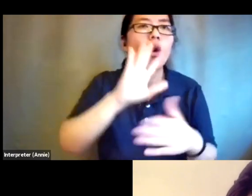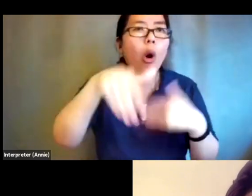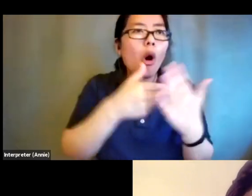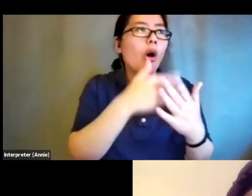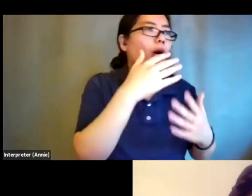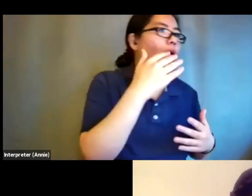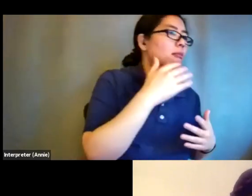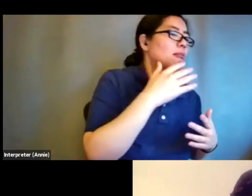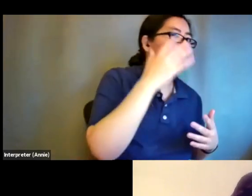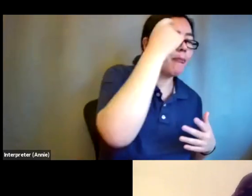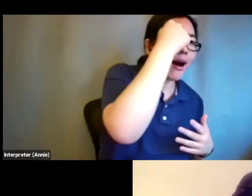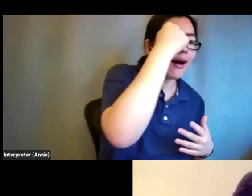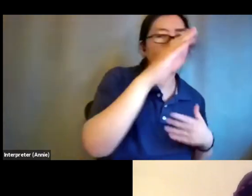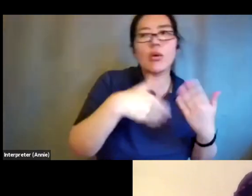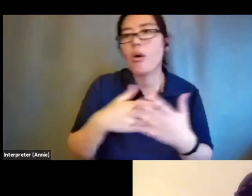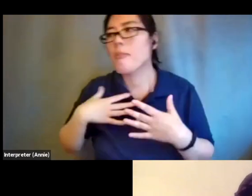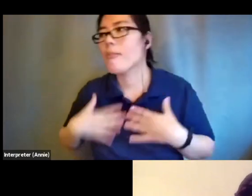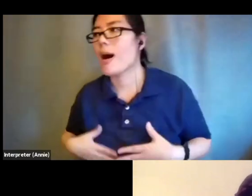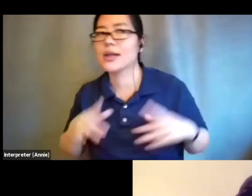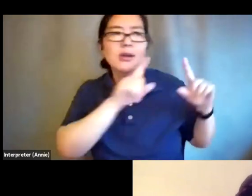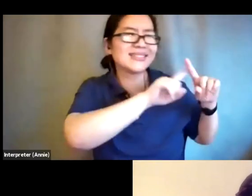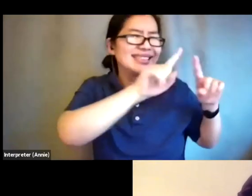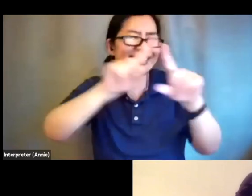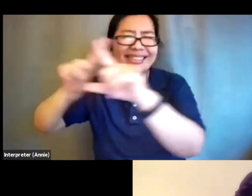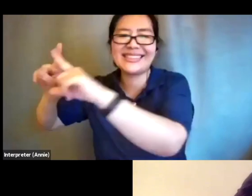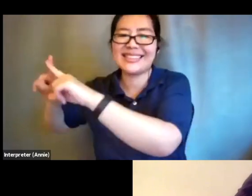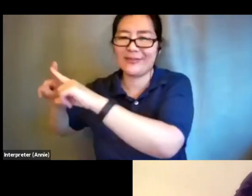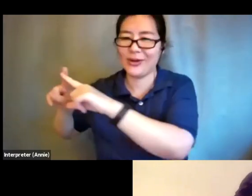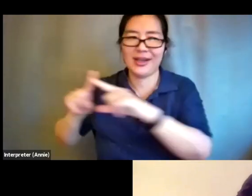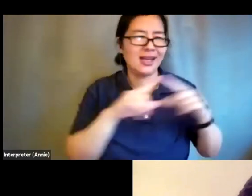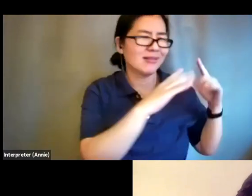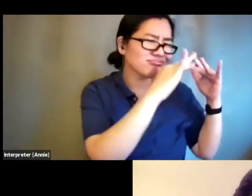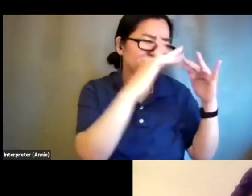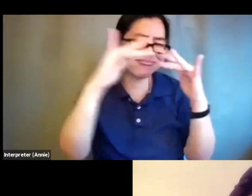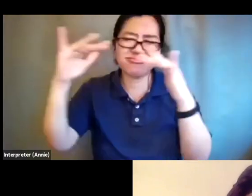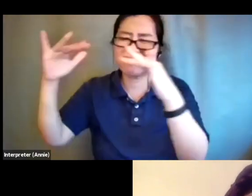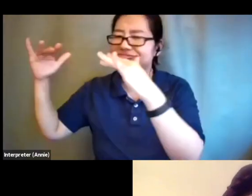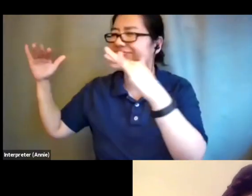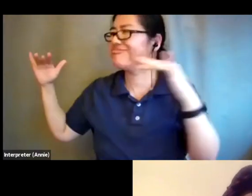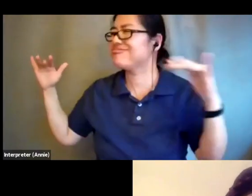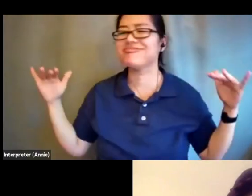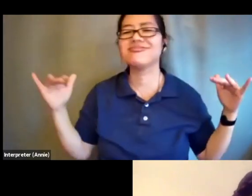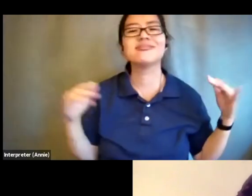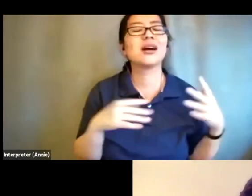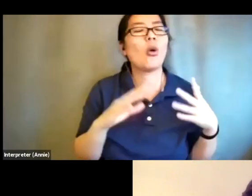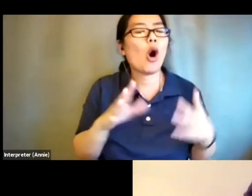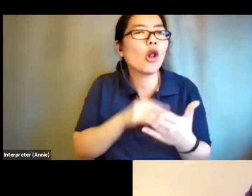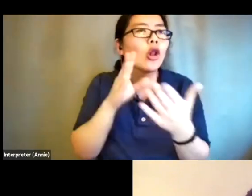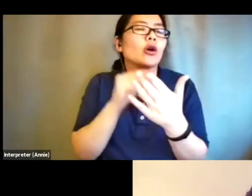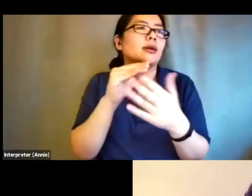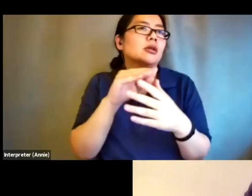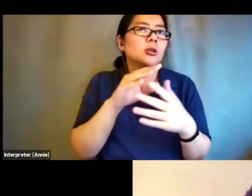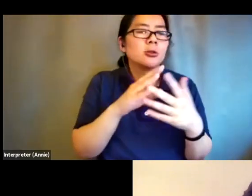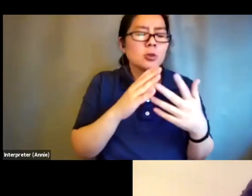have in common we're all different and we're all working to love ourselves and learn how to be together and support and